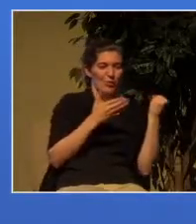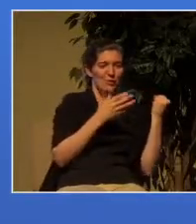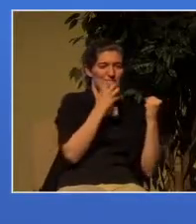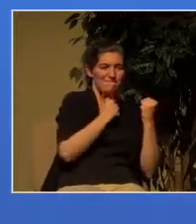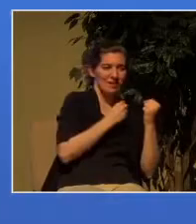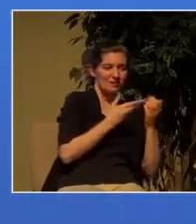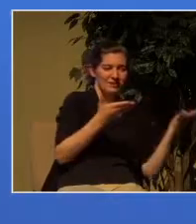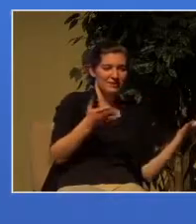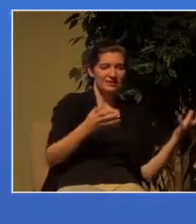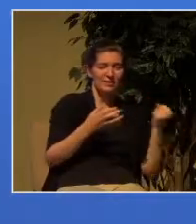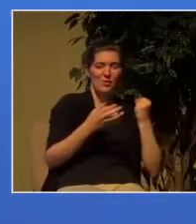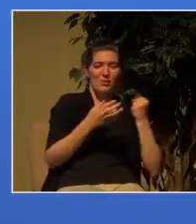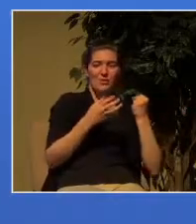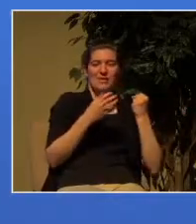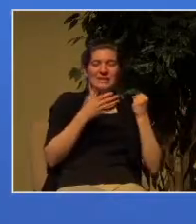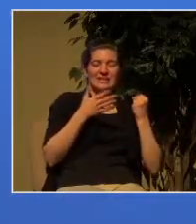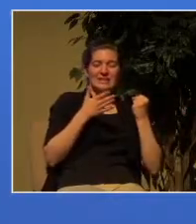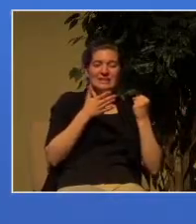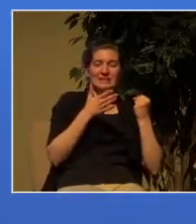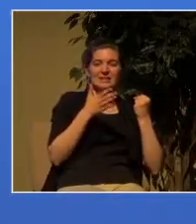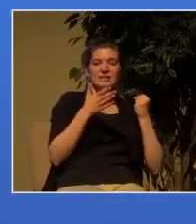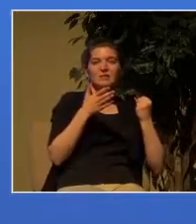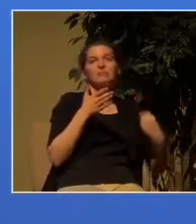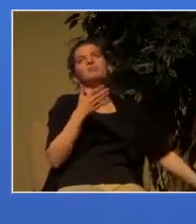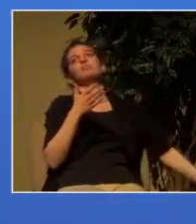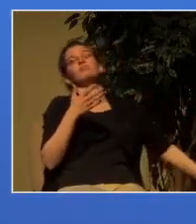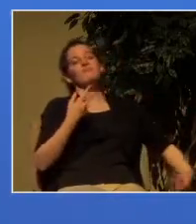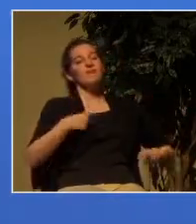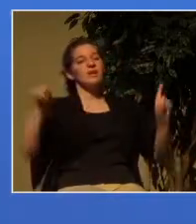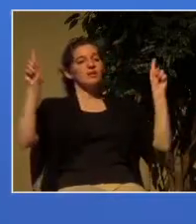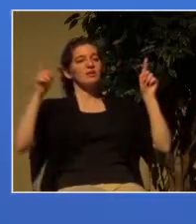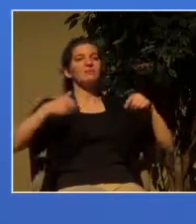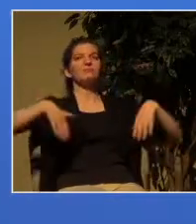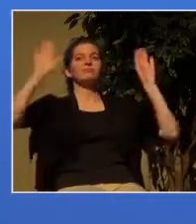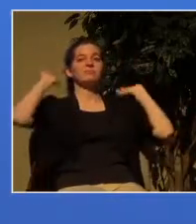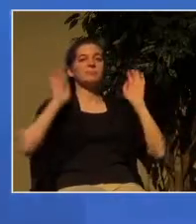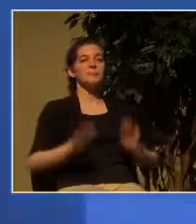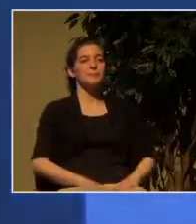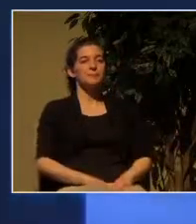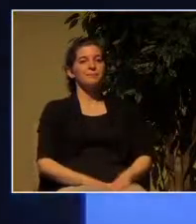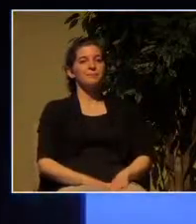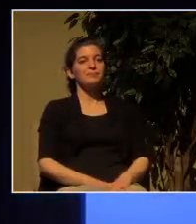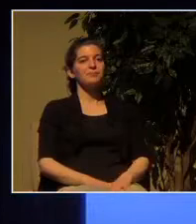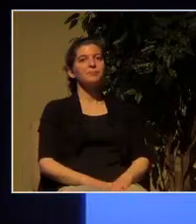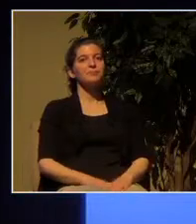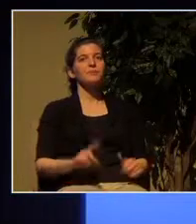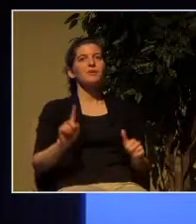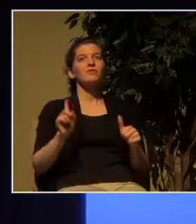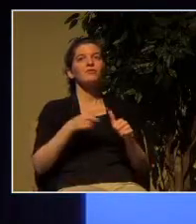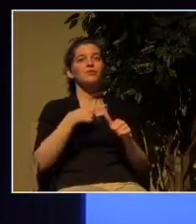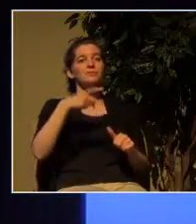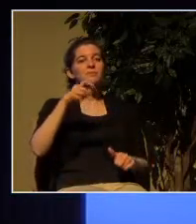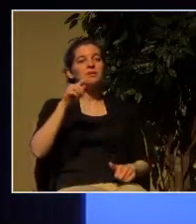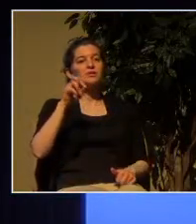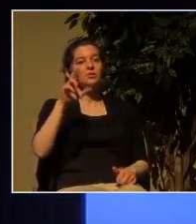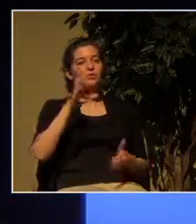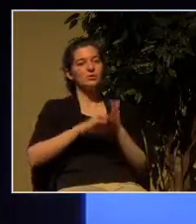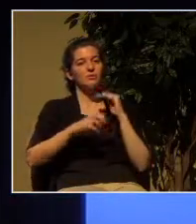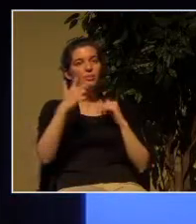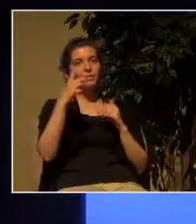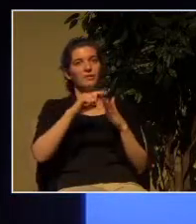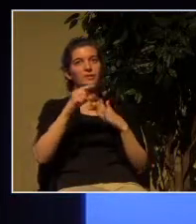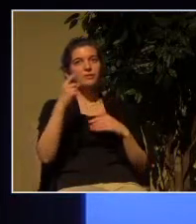later on in 1 Peter 4 verse 1 puts it this way since Christ suffered in his body